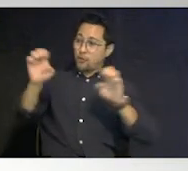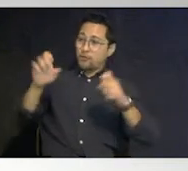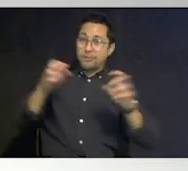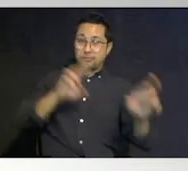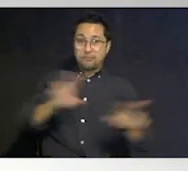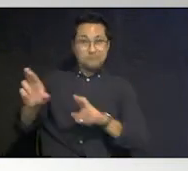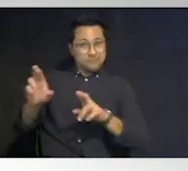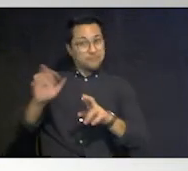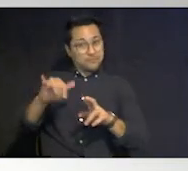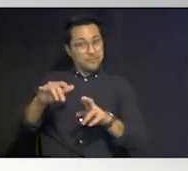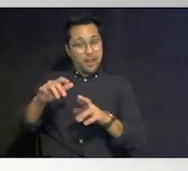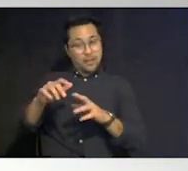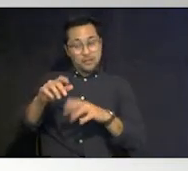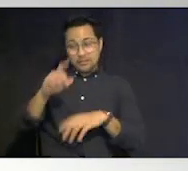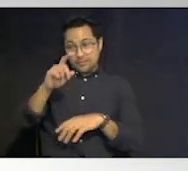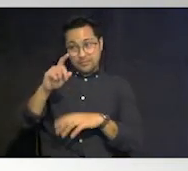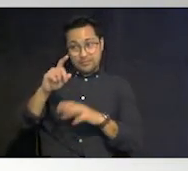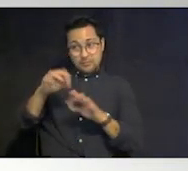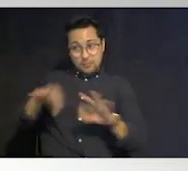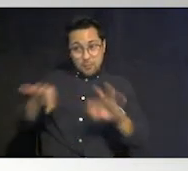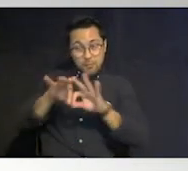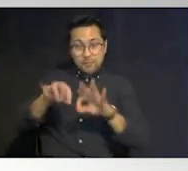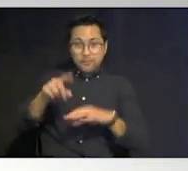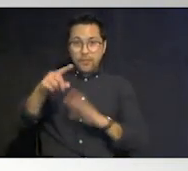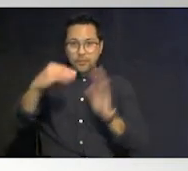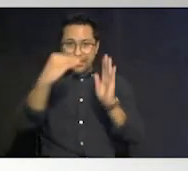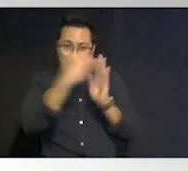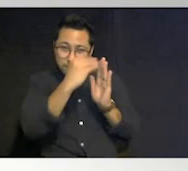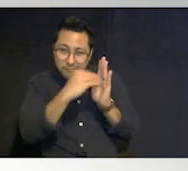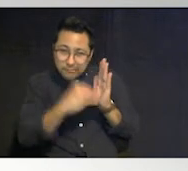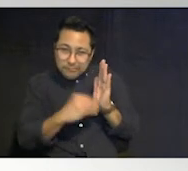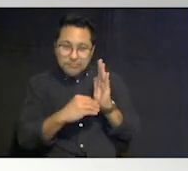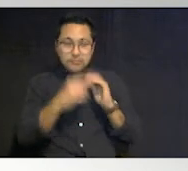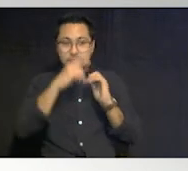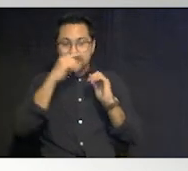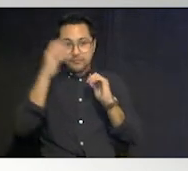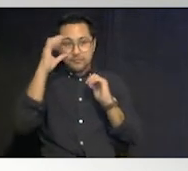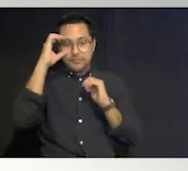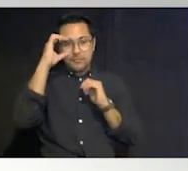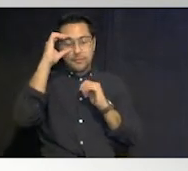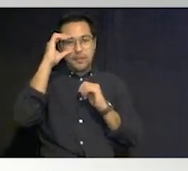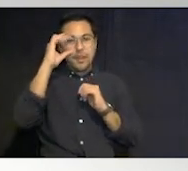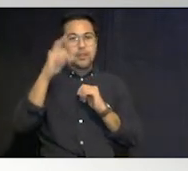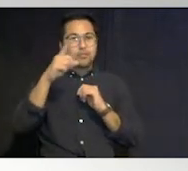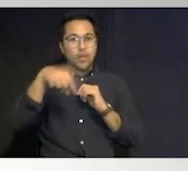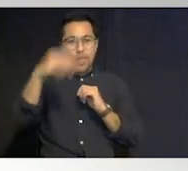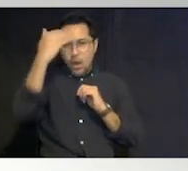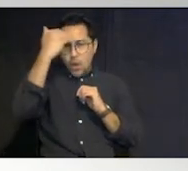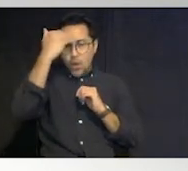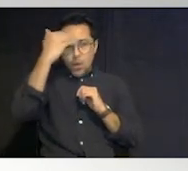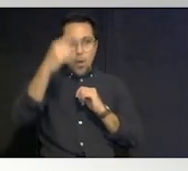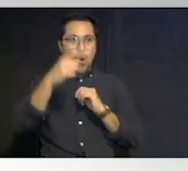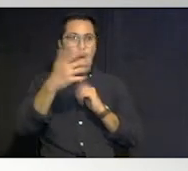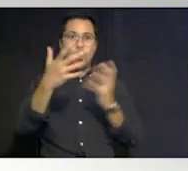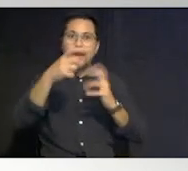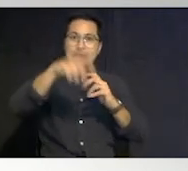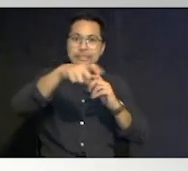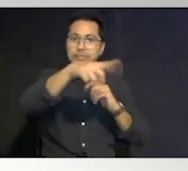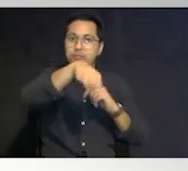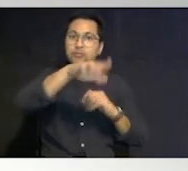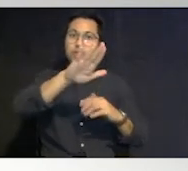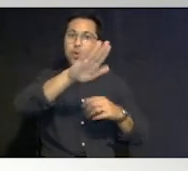and they're gathering all that information on the impact of that community where you live and they're getting it up that communication chain